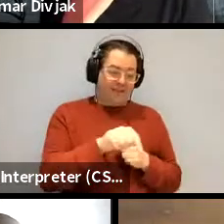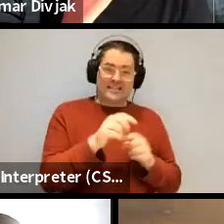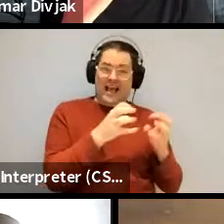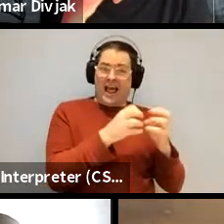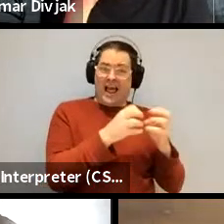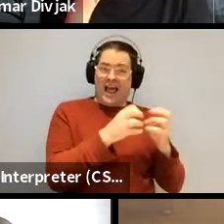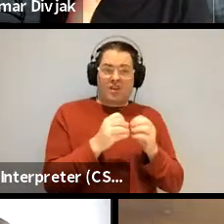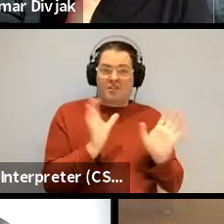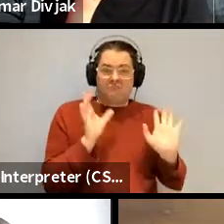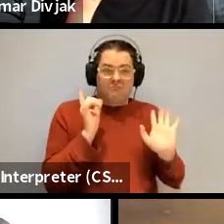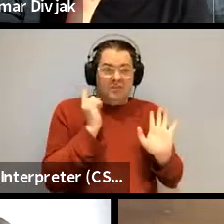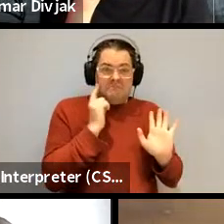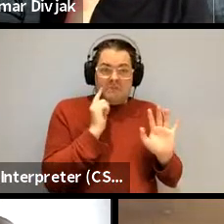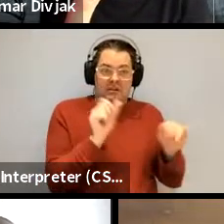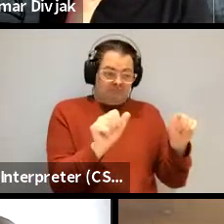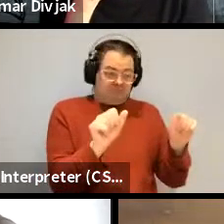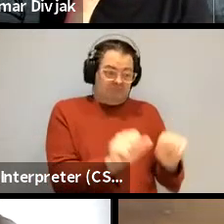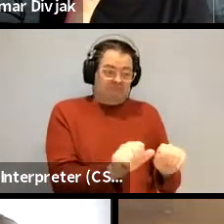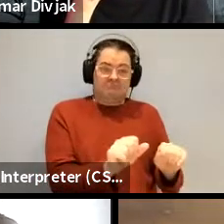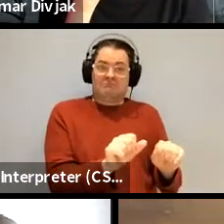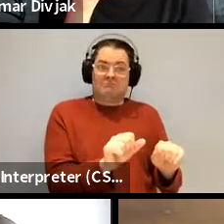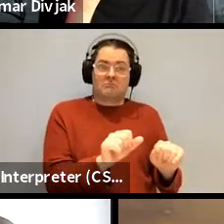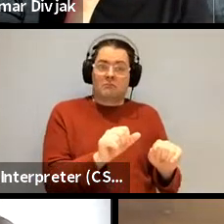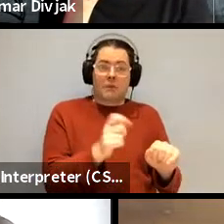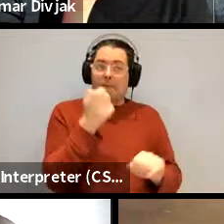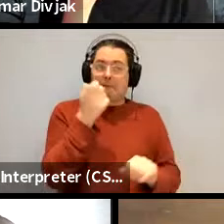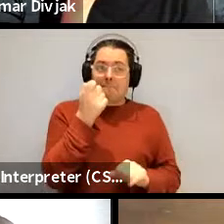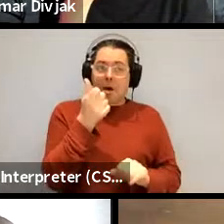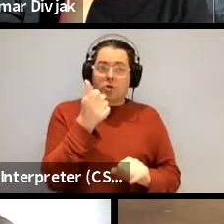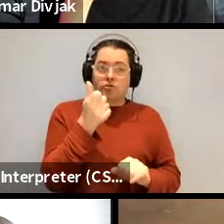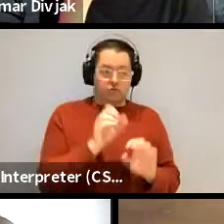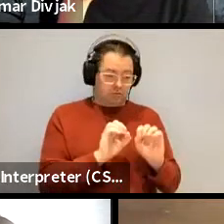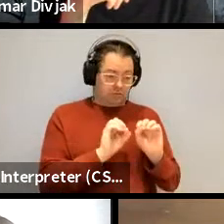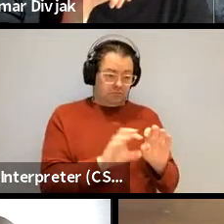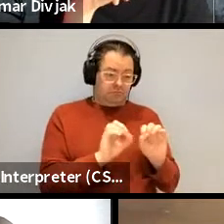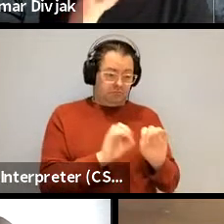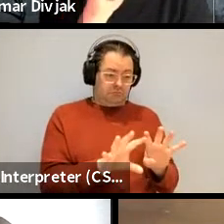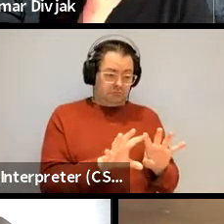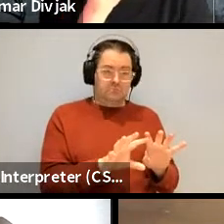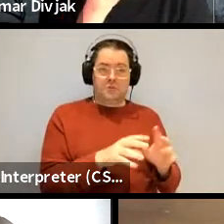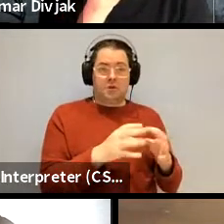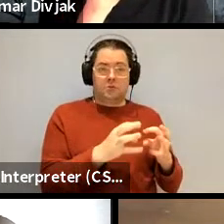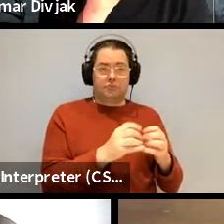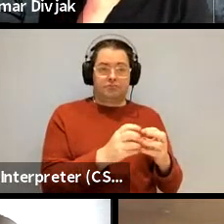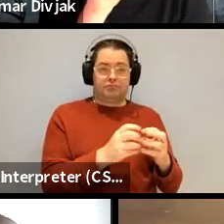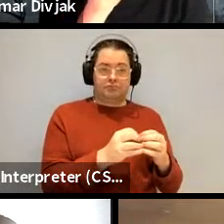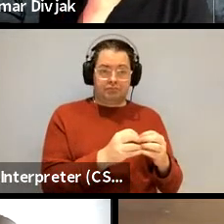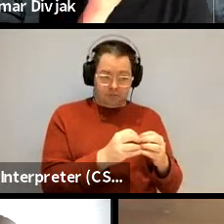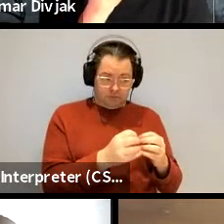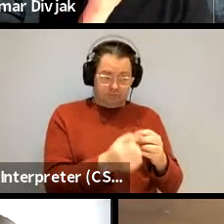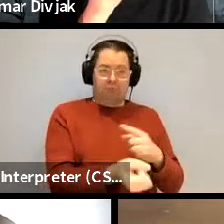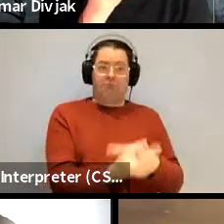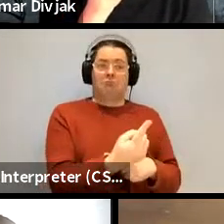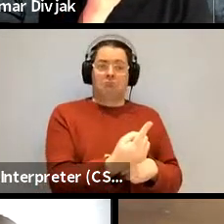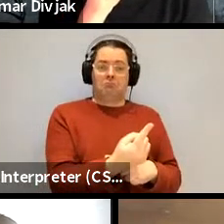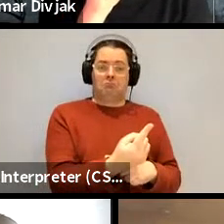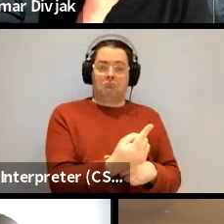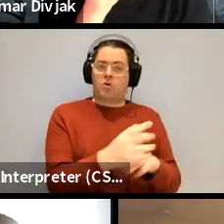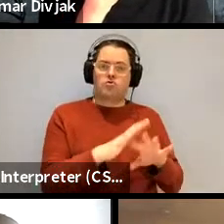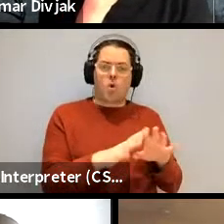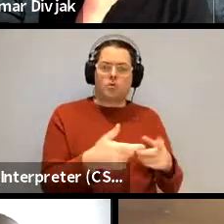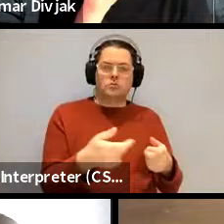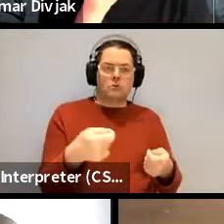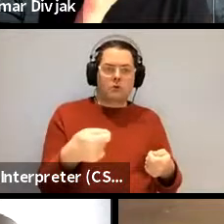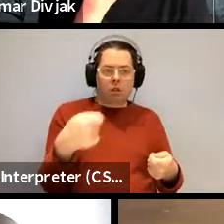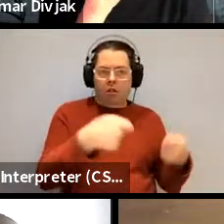very careful very naive input and output without adding too much to that is the way to if you want